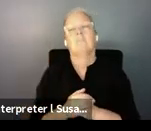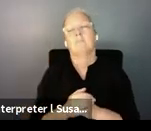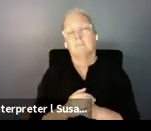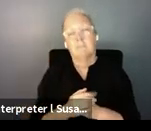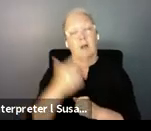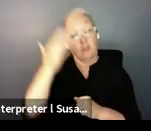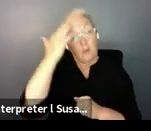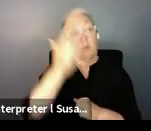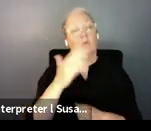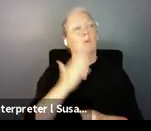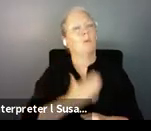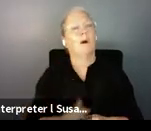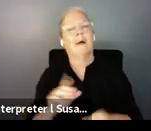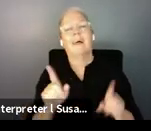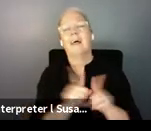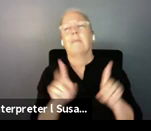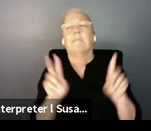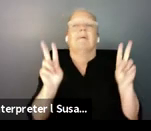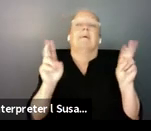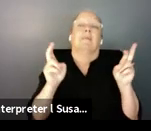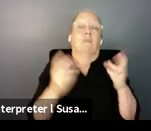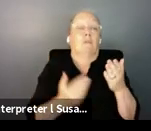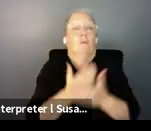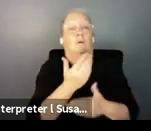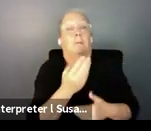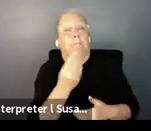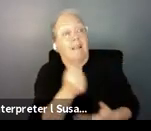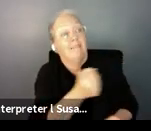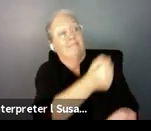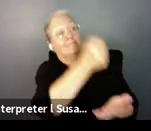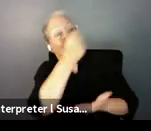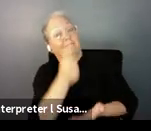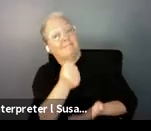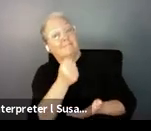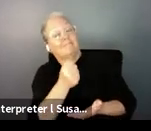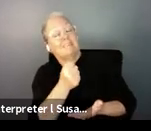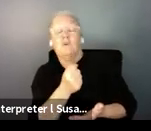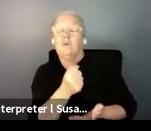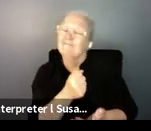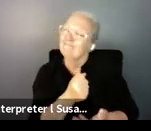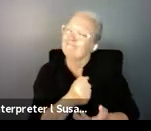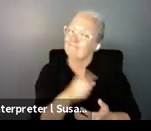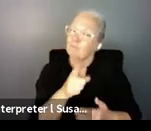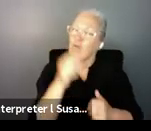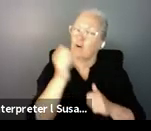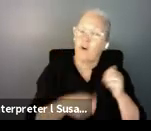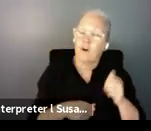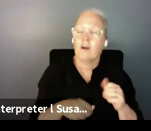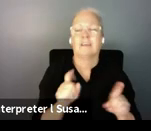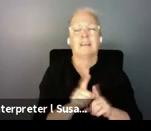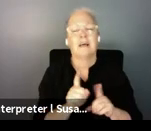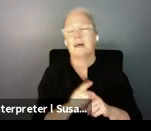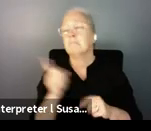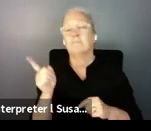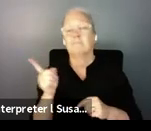It's very challenging to get new resources. If we think about a minister going to the cabinet of ministers meetings and putting together their budget